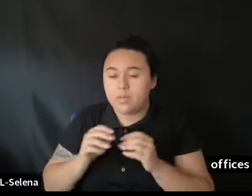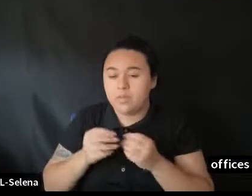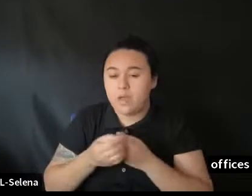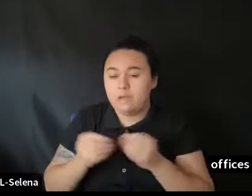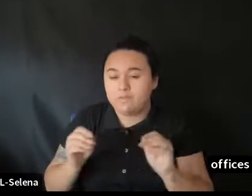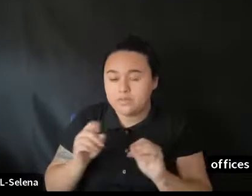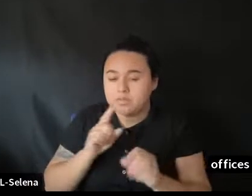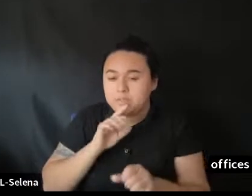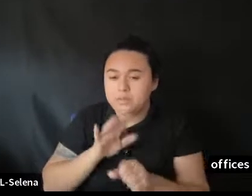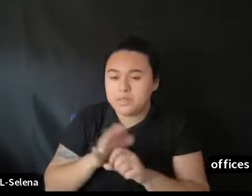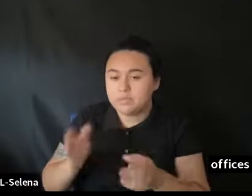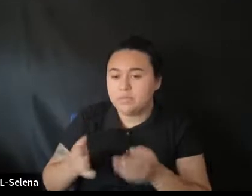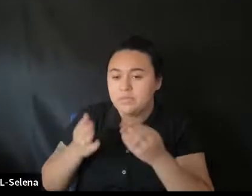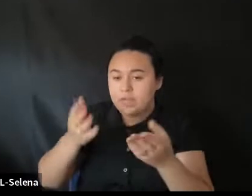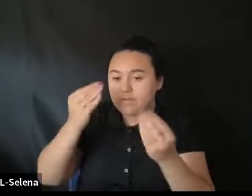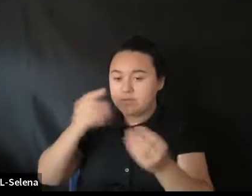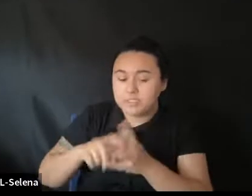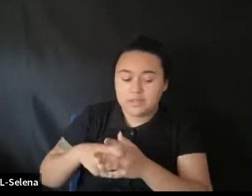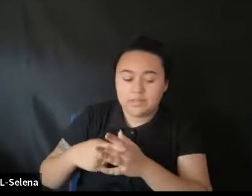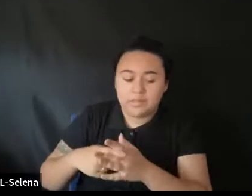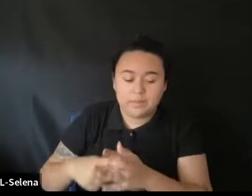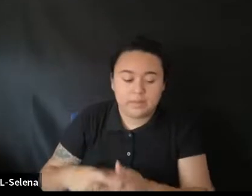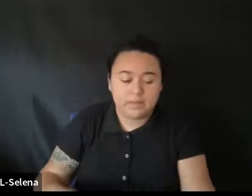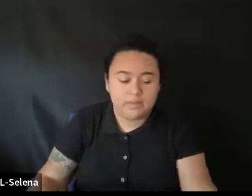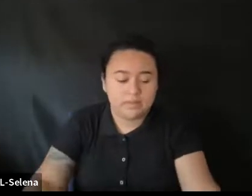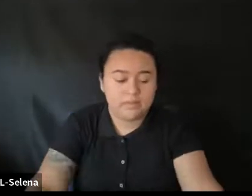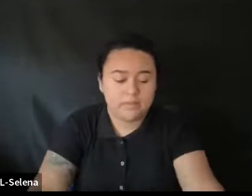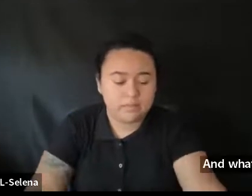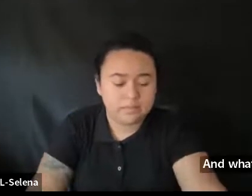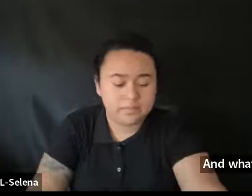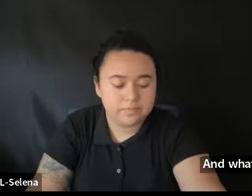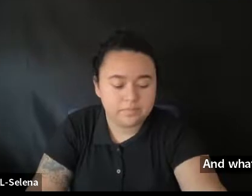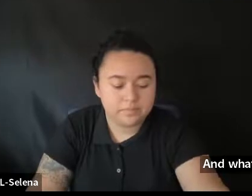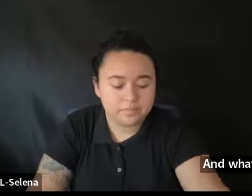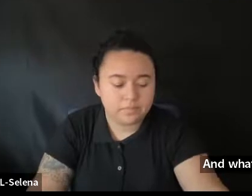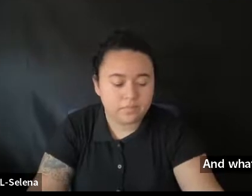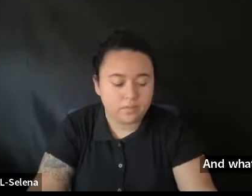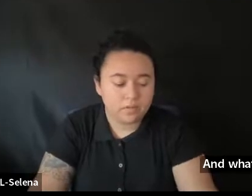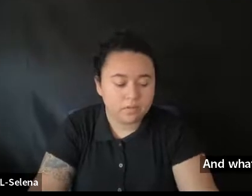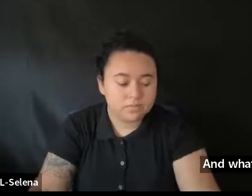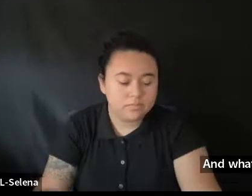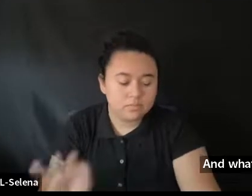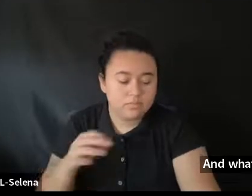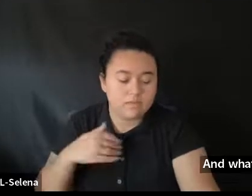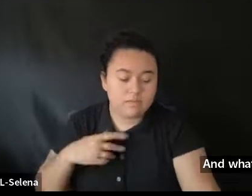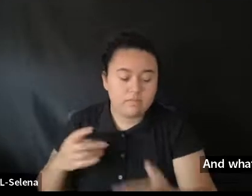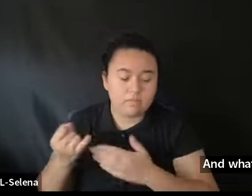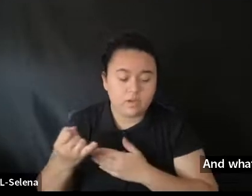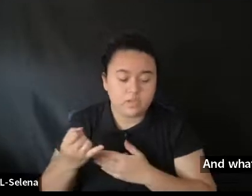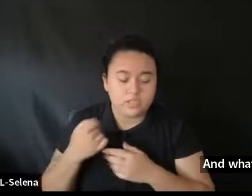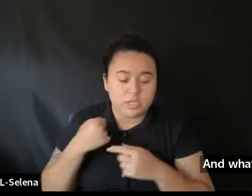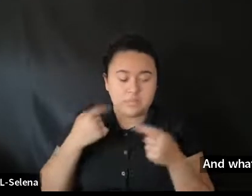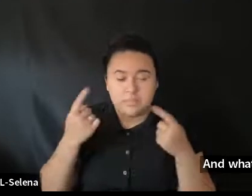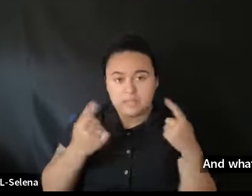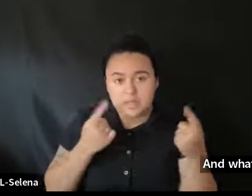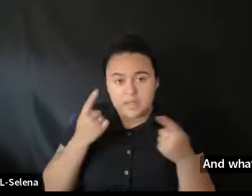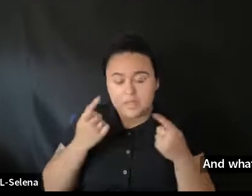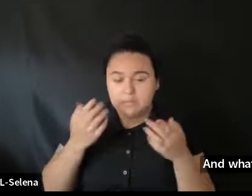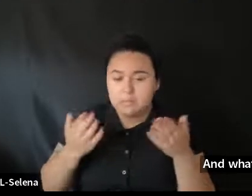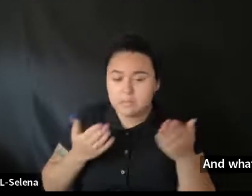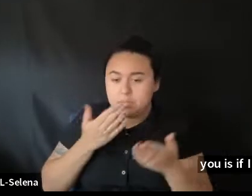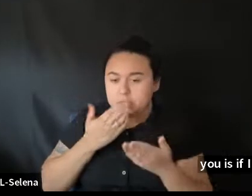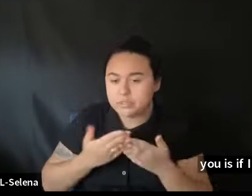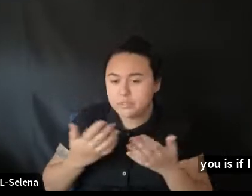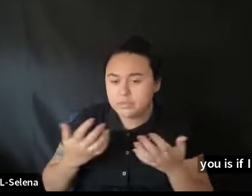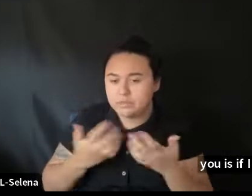hearing. From both of you. Is if. I have a project. And I'm thinking. It might. Be a good. Fit.